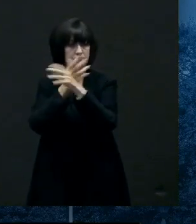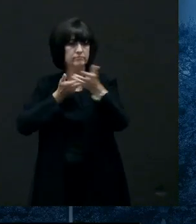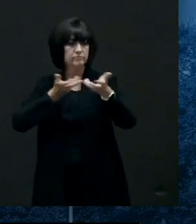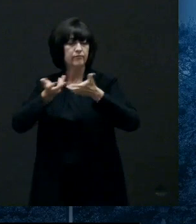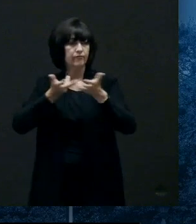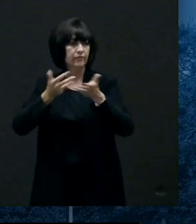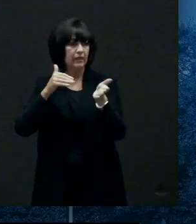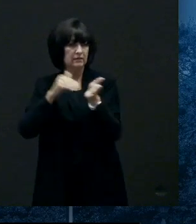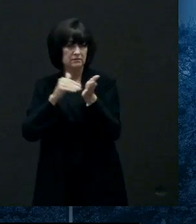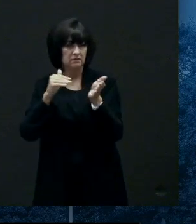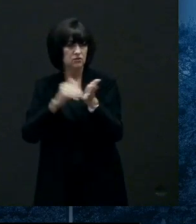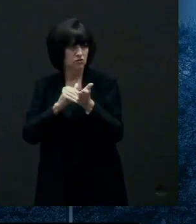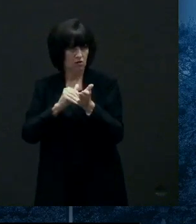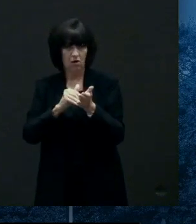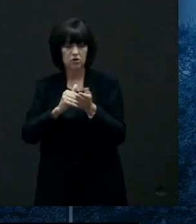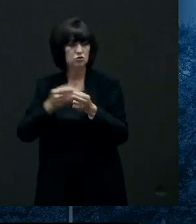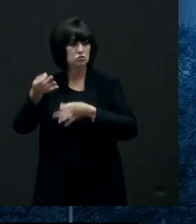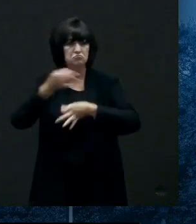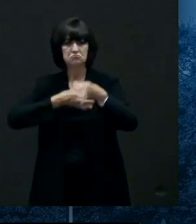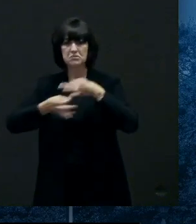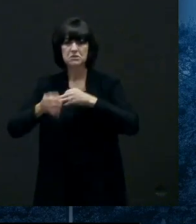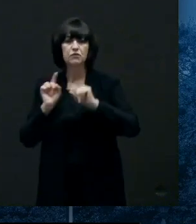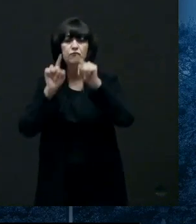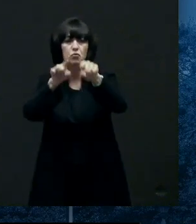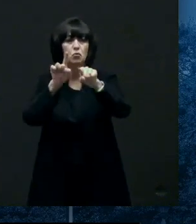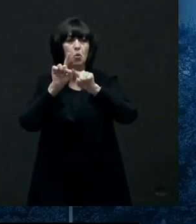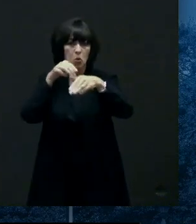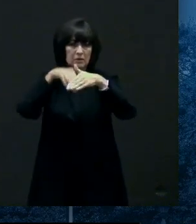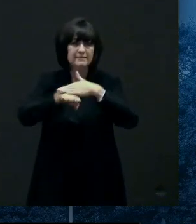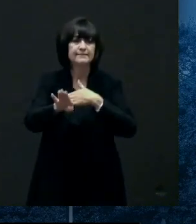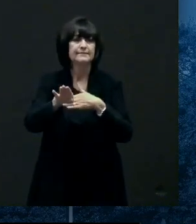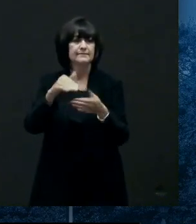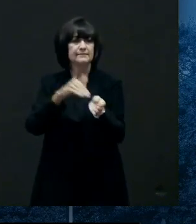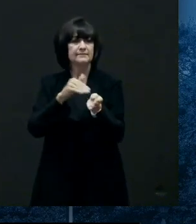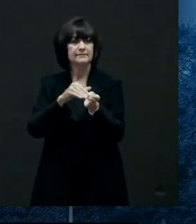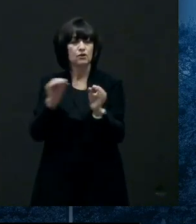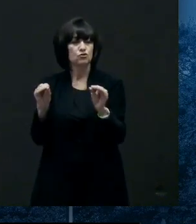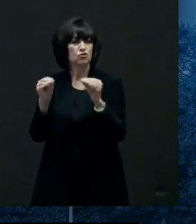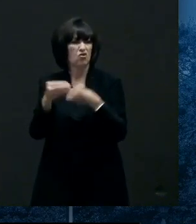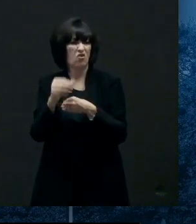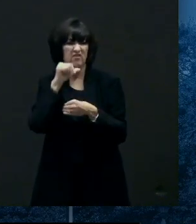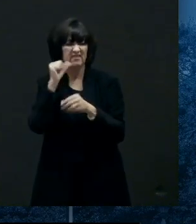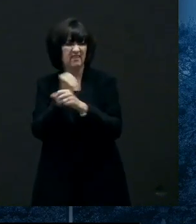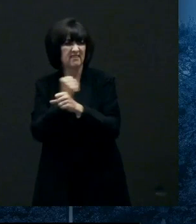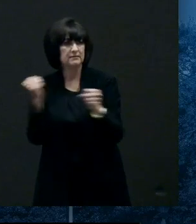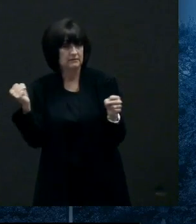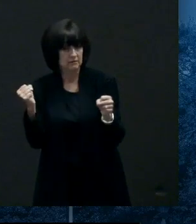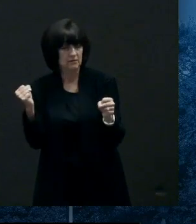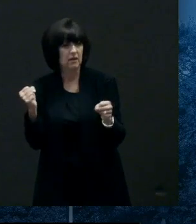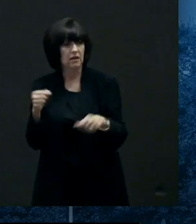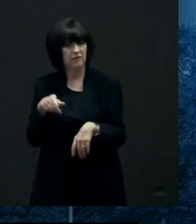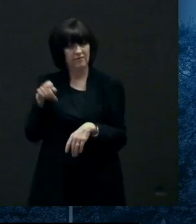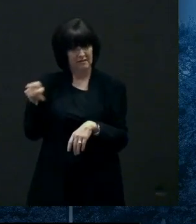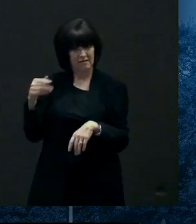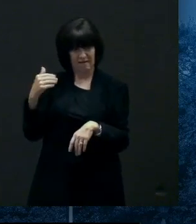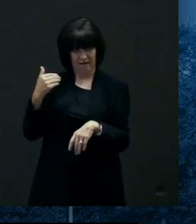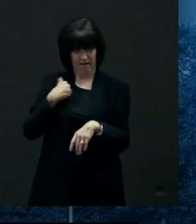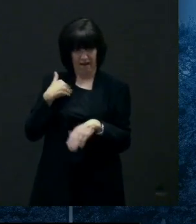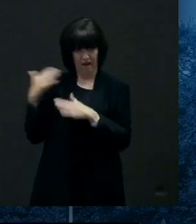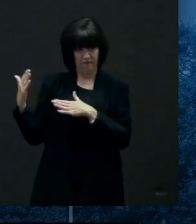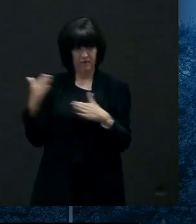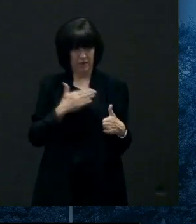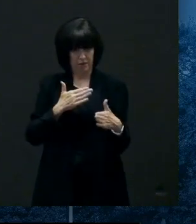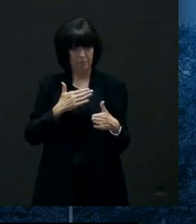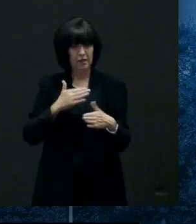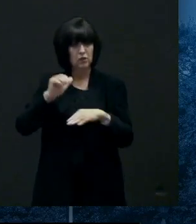be here to stay what long-term measures will you and your administration be looking at in terms of telemedicine as that bill has a sunset provision of july 1st